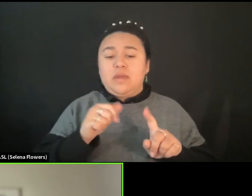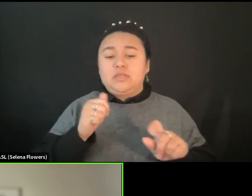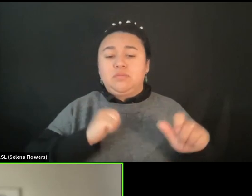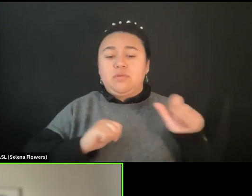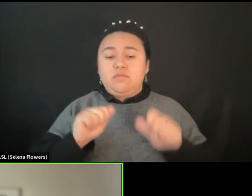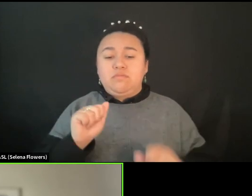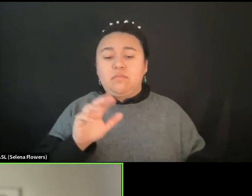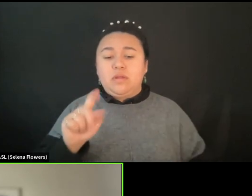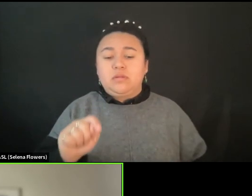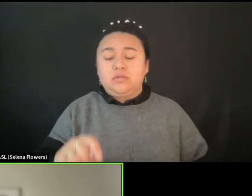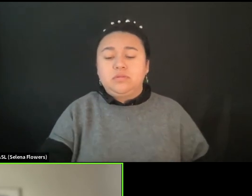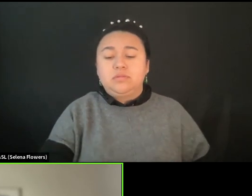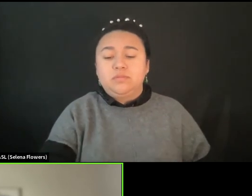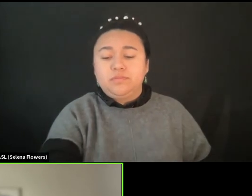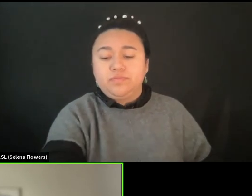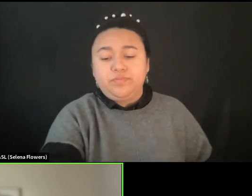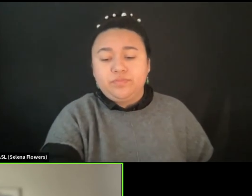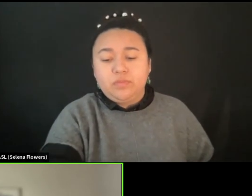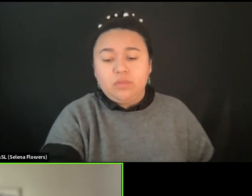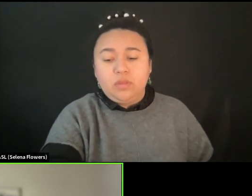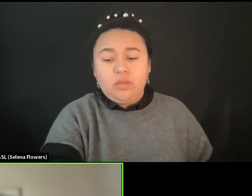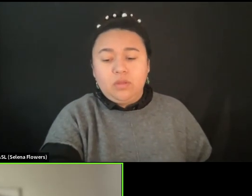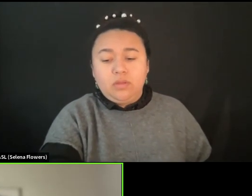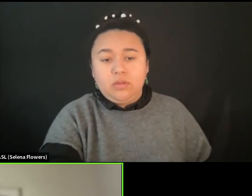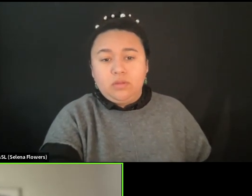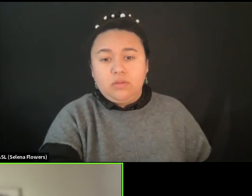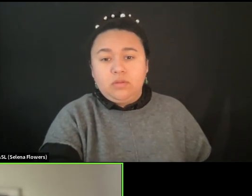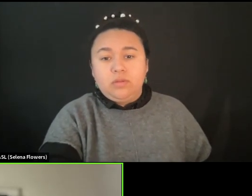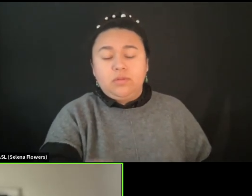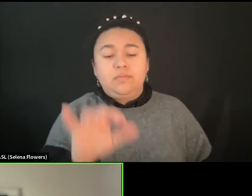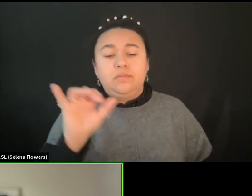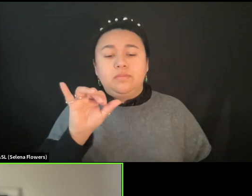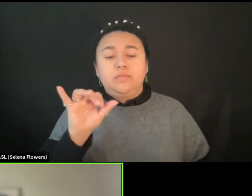what Ida, like Vida Movahedi did.